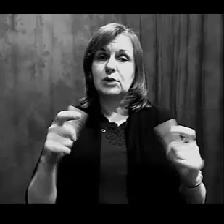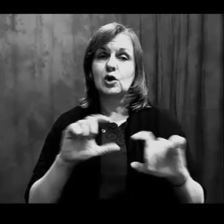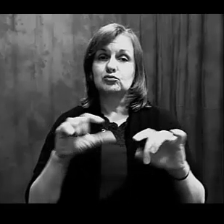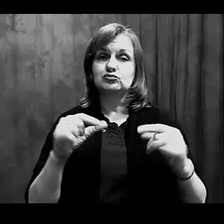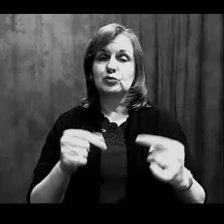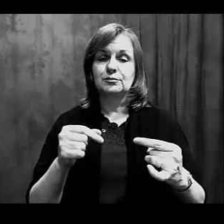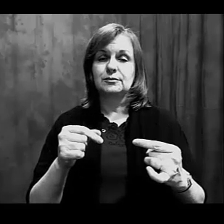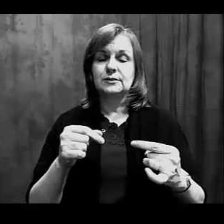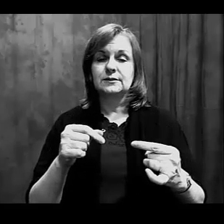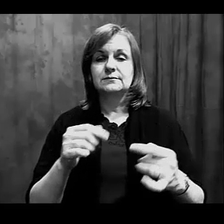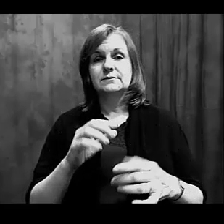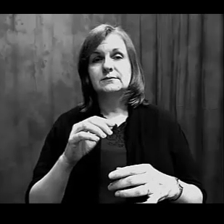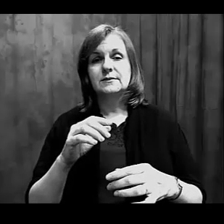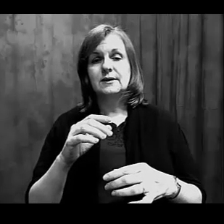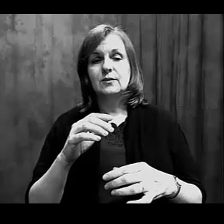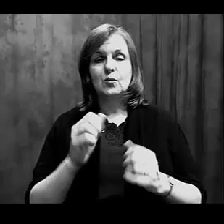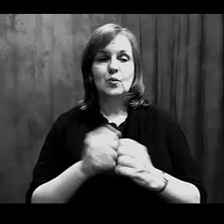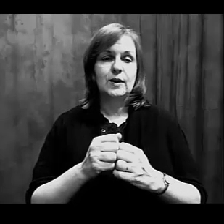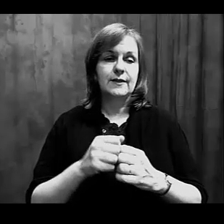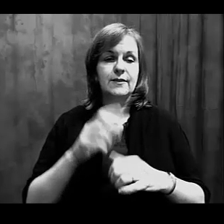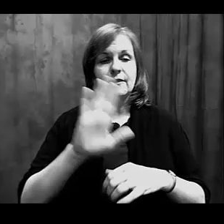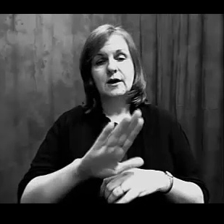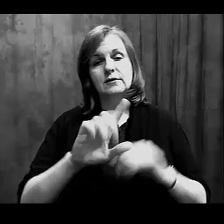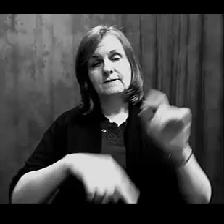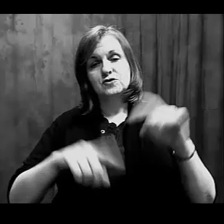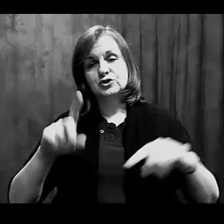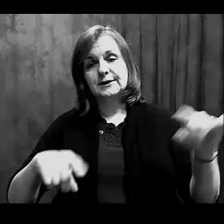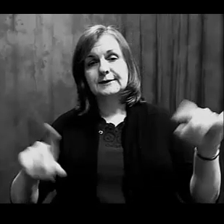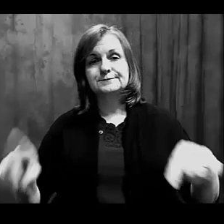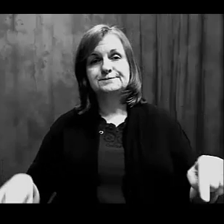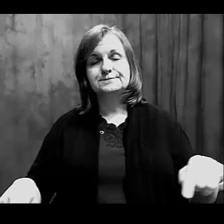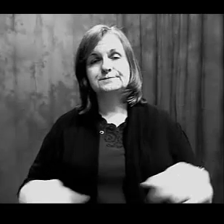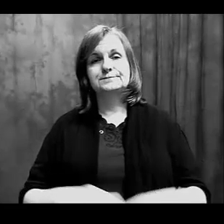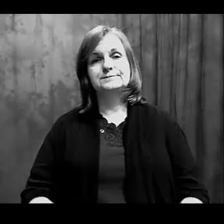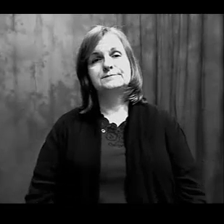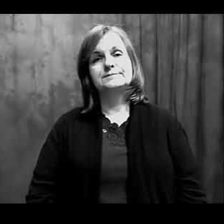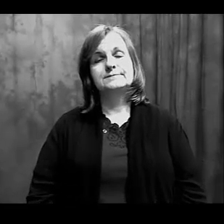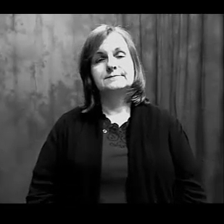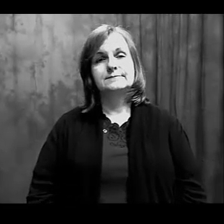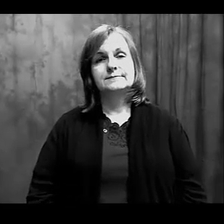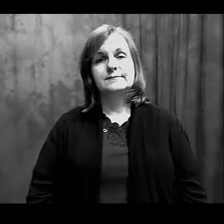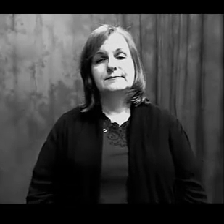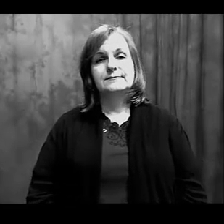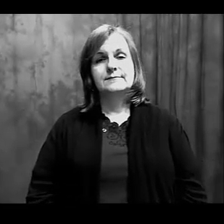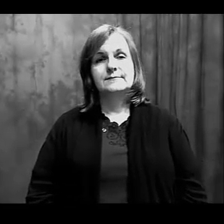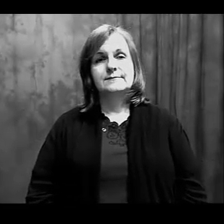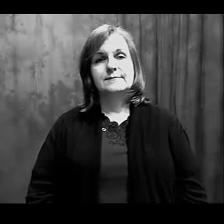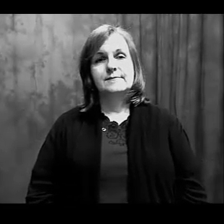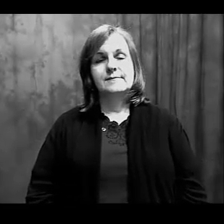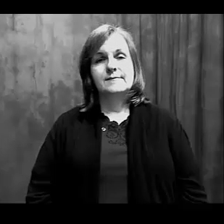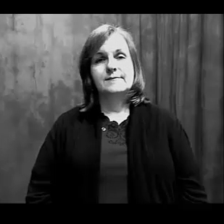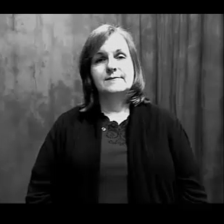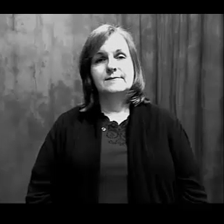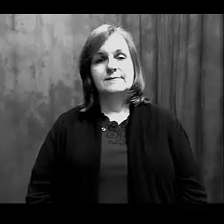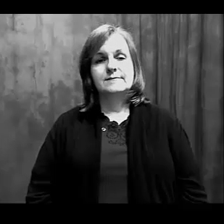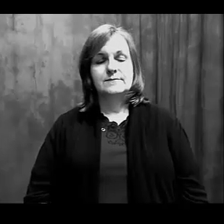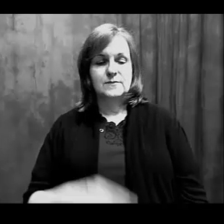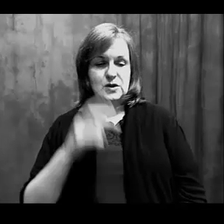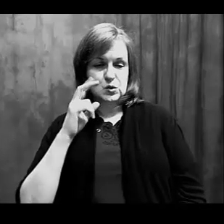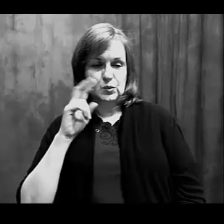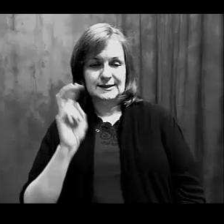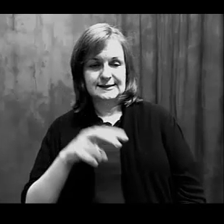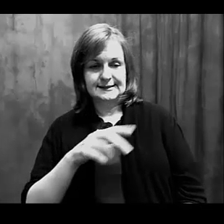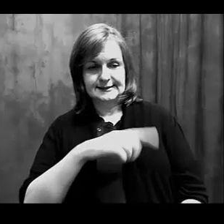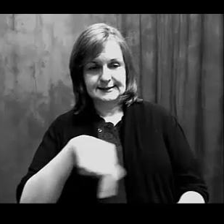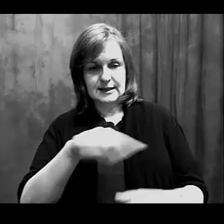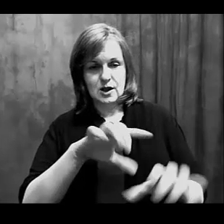a giant group to contend with as far as their diversity goes. Now, when we look at them, we